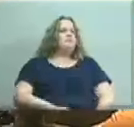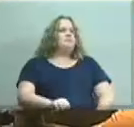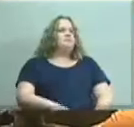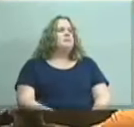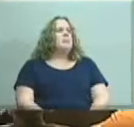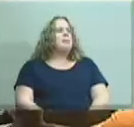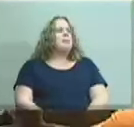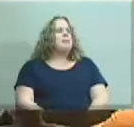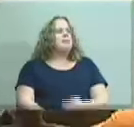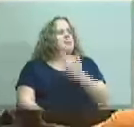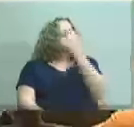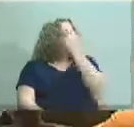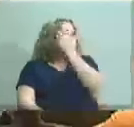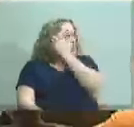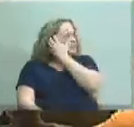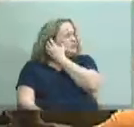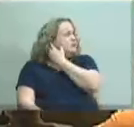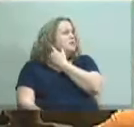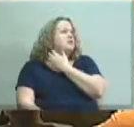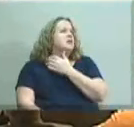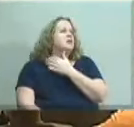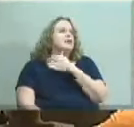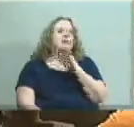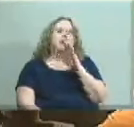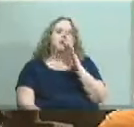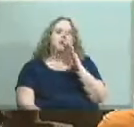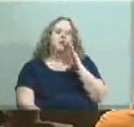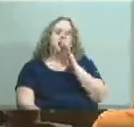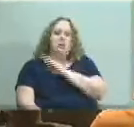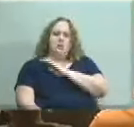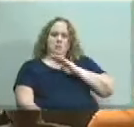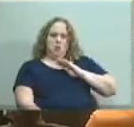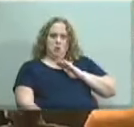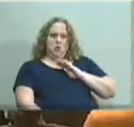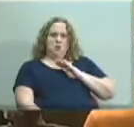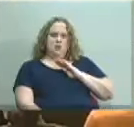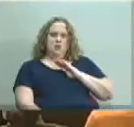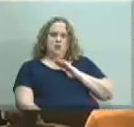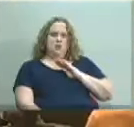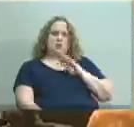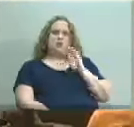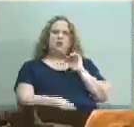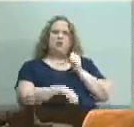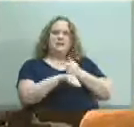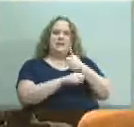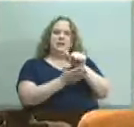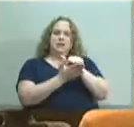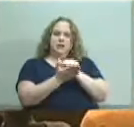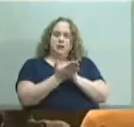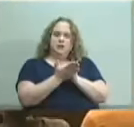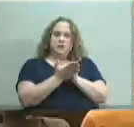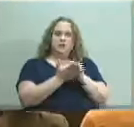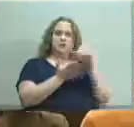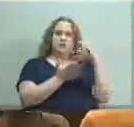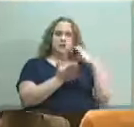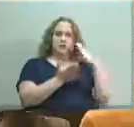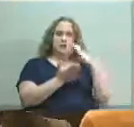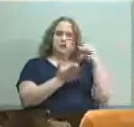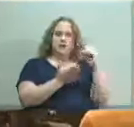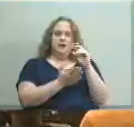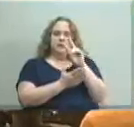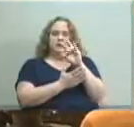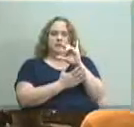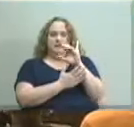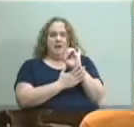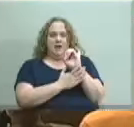sets its agenda every two weeks is the vice chair and the chair meet with dr hargens and approve what goes on this has gone through